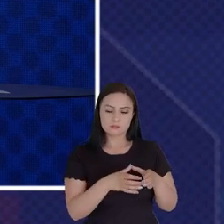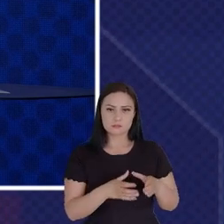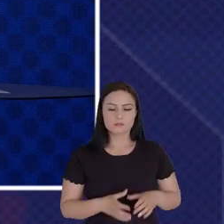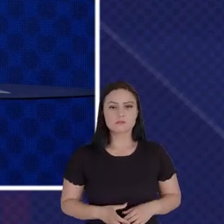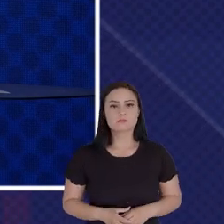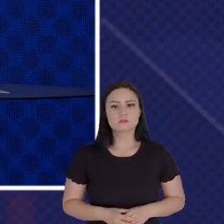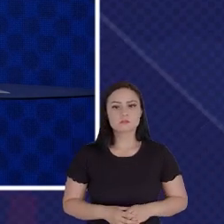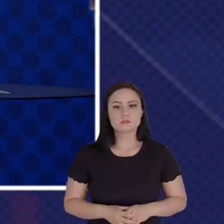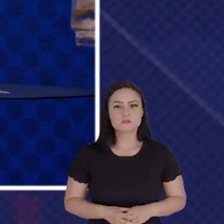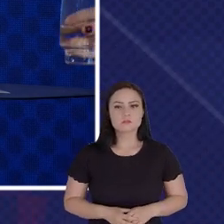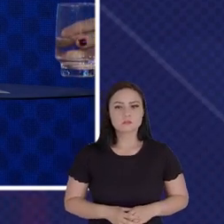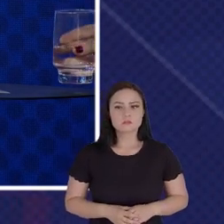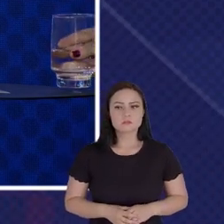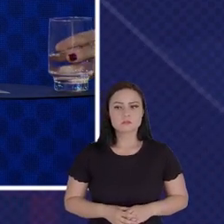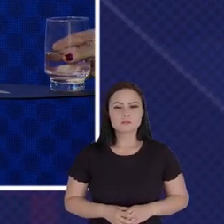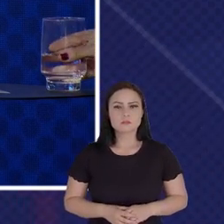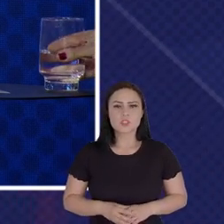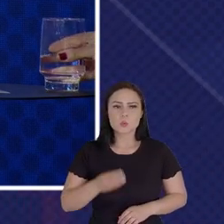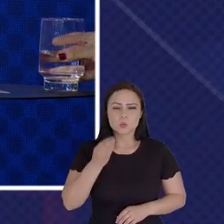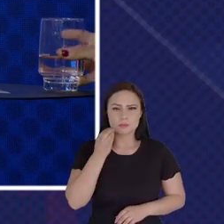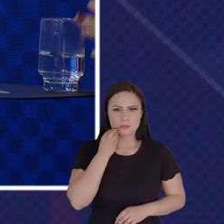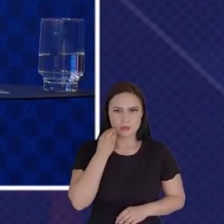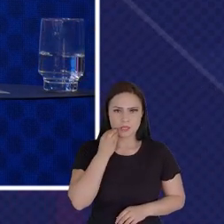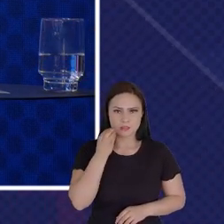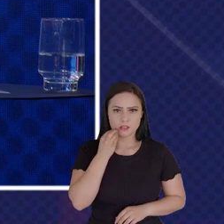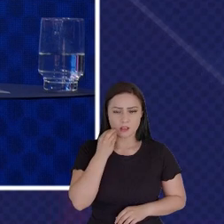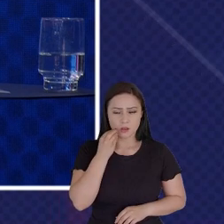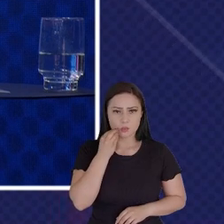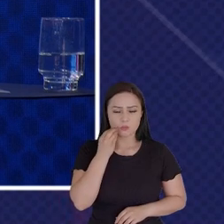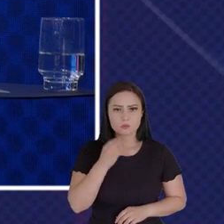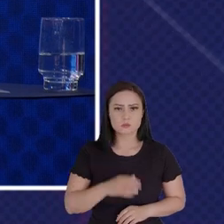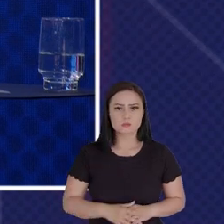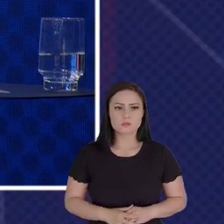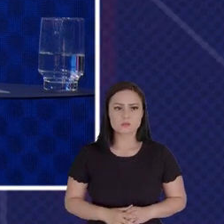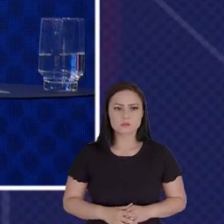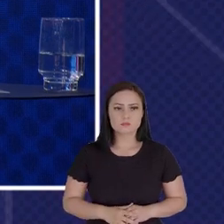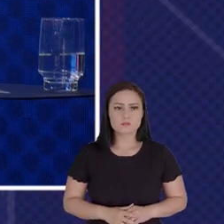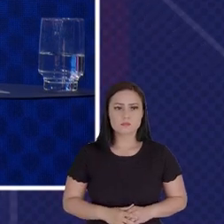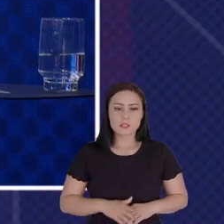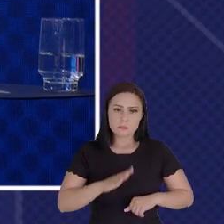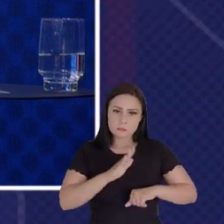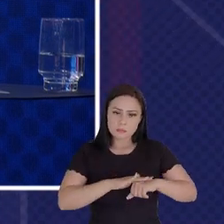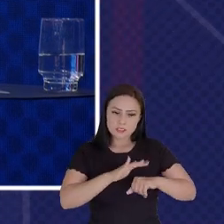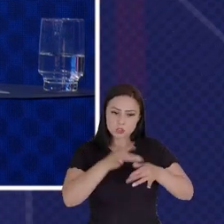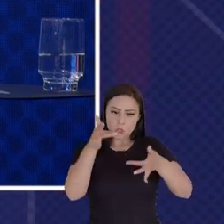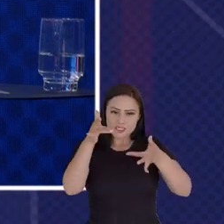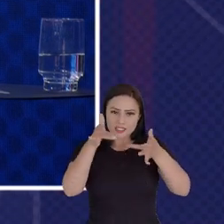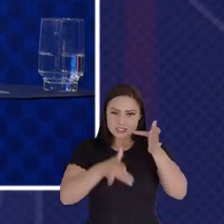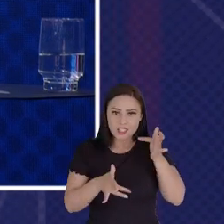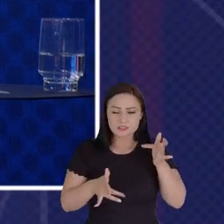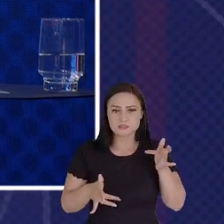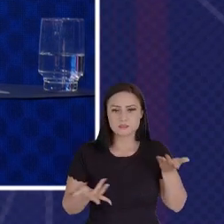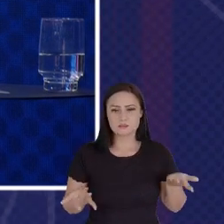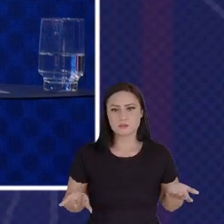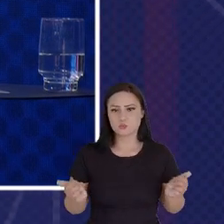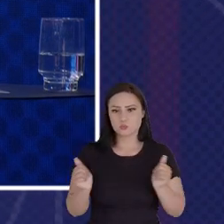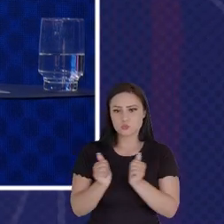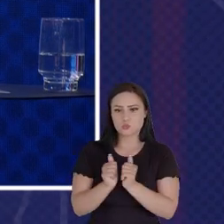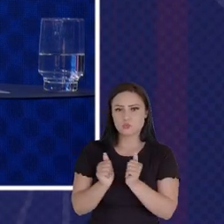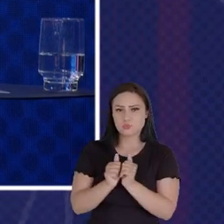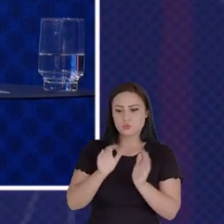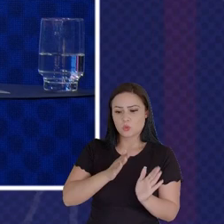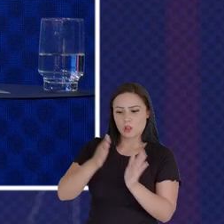Experimental Science Is Most Disconnected With The Applied Practical Side Which Is Medicine